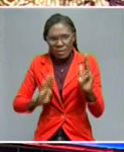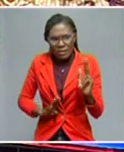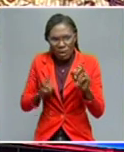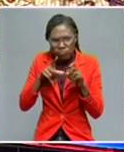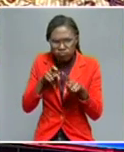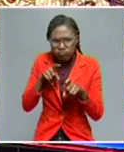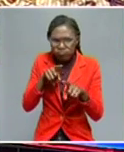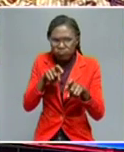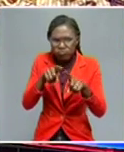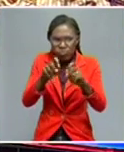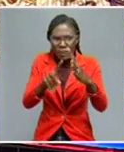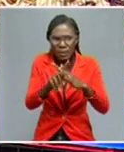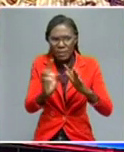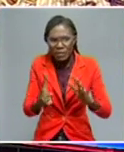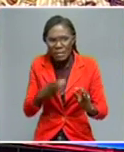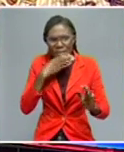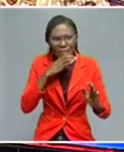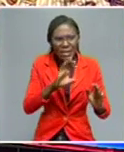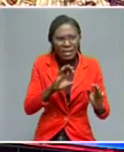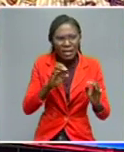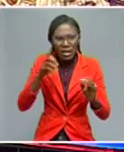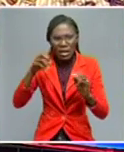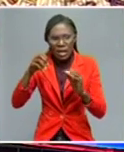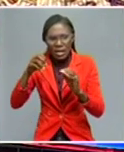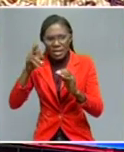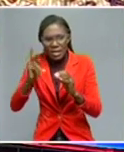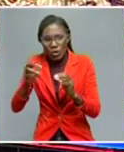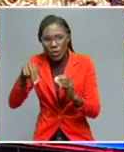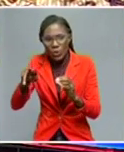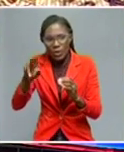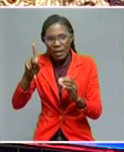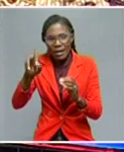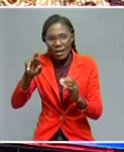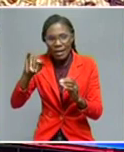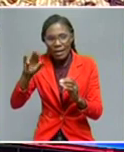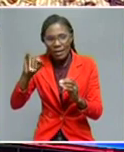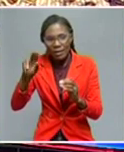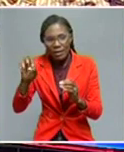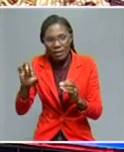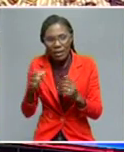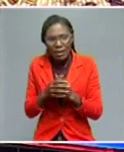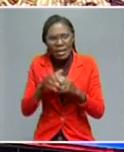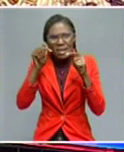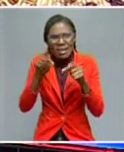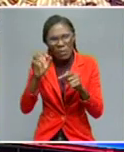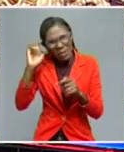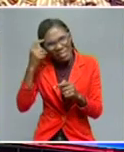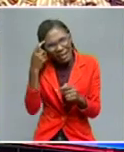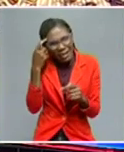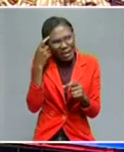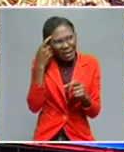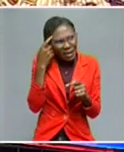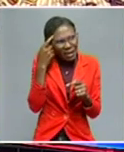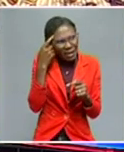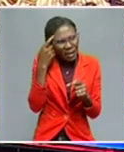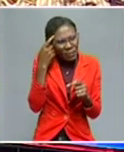events in Russia, the tension from the onset. What exactly would you pinpoint as the bone of contention